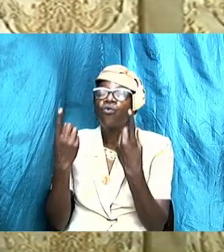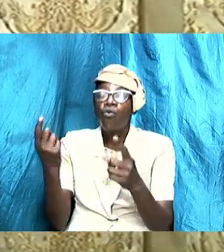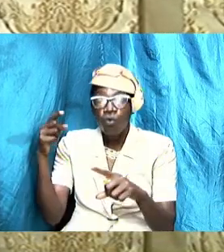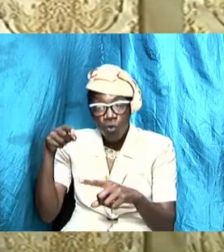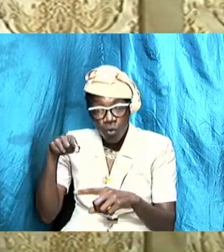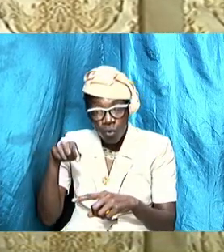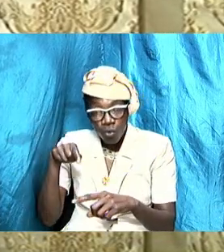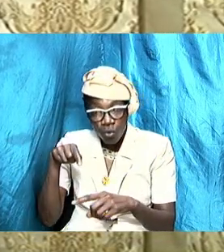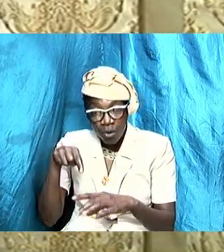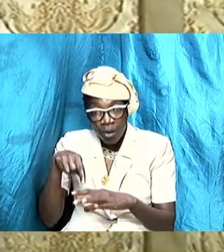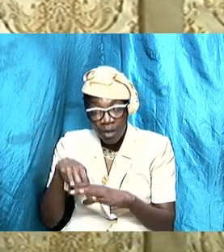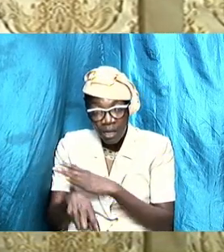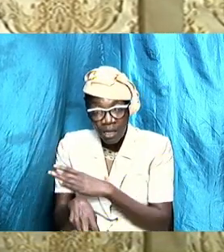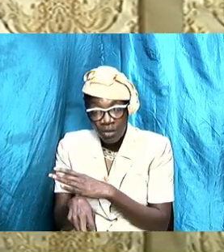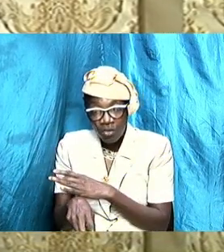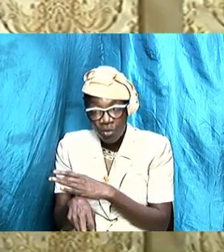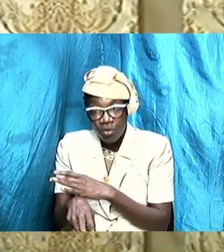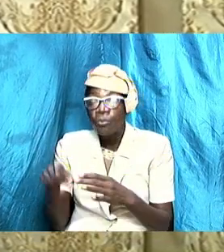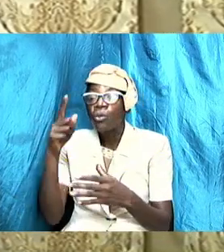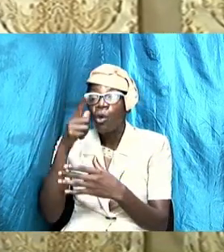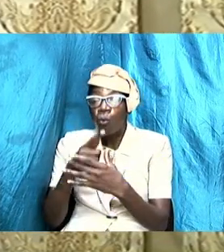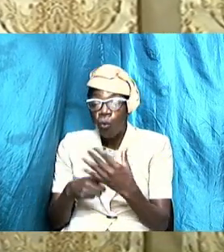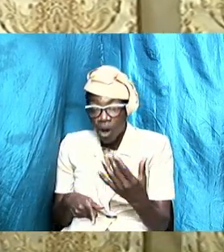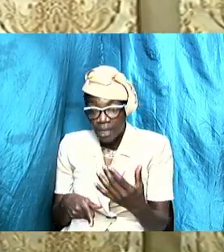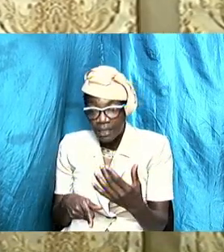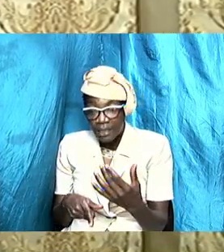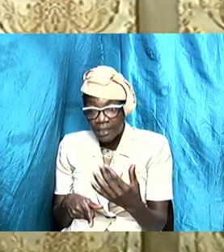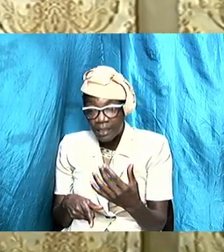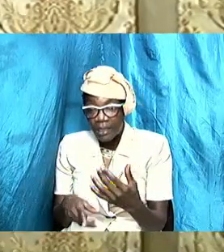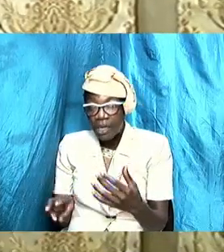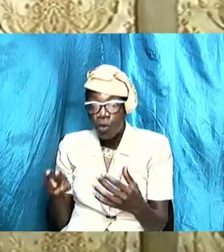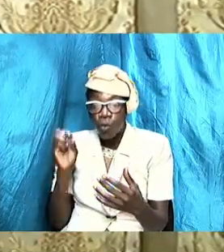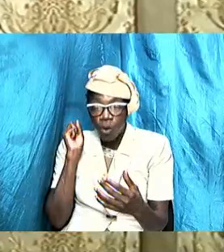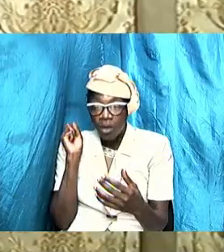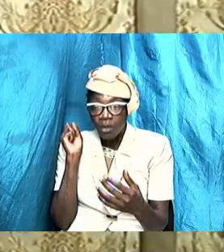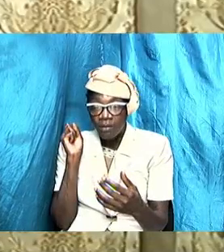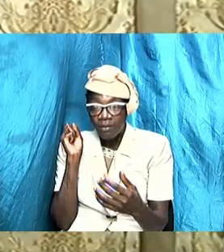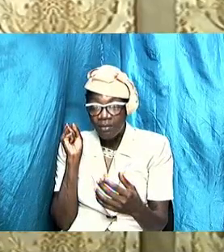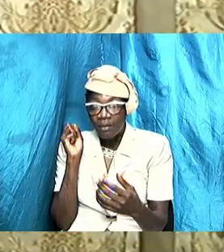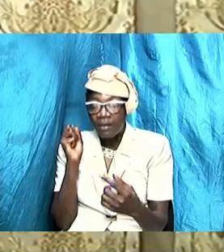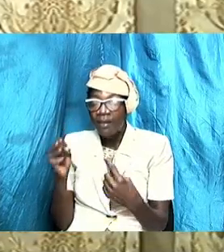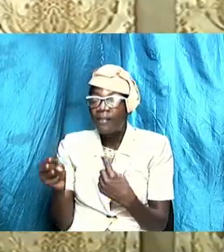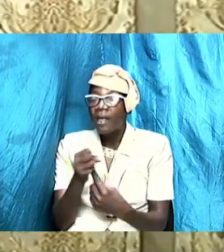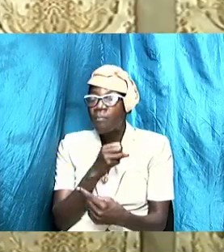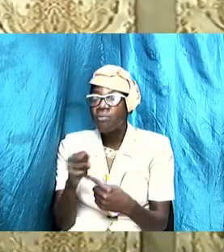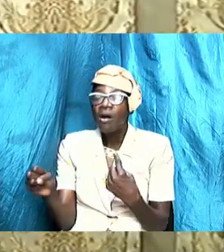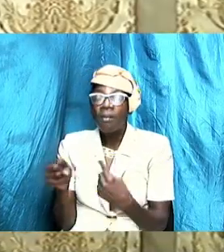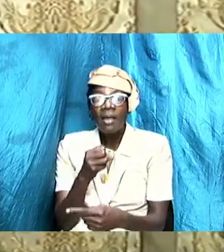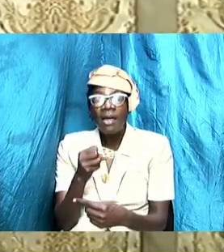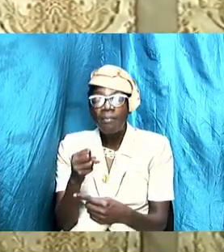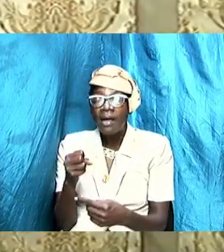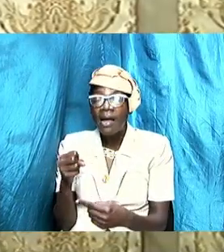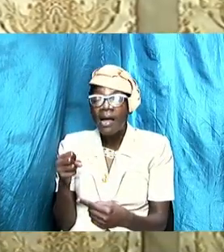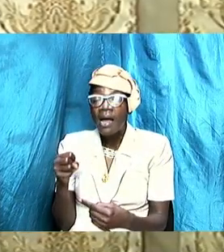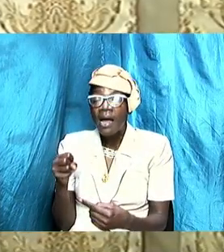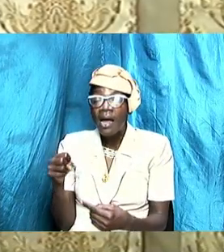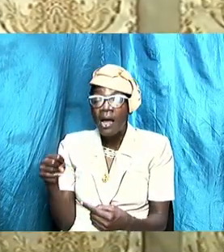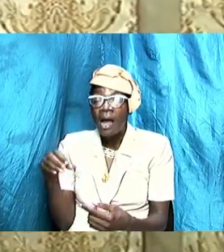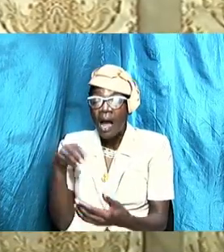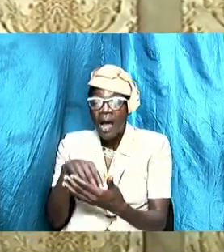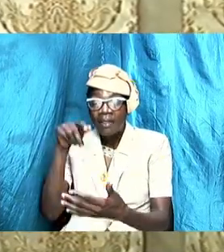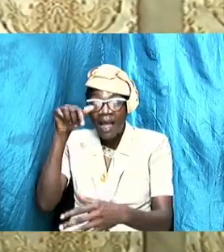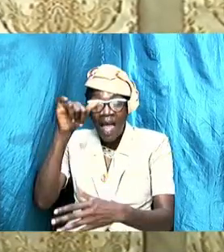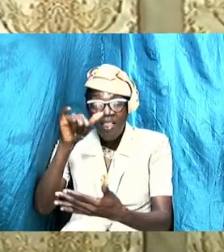what exactly was the issue at hand that was